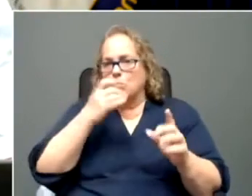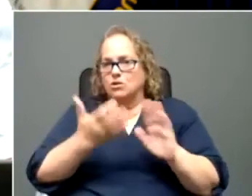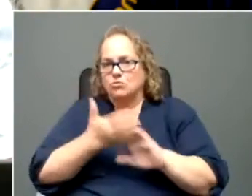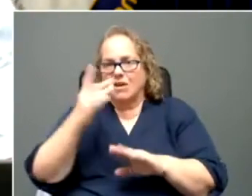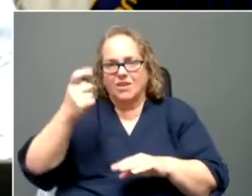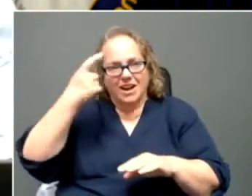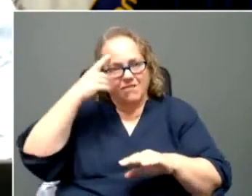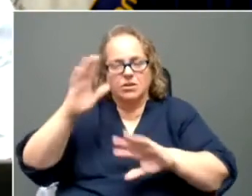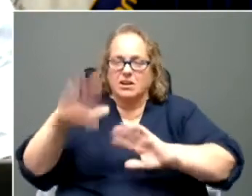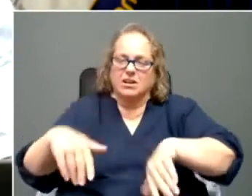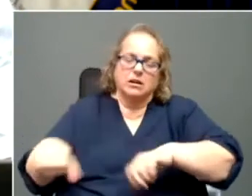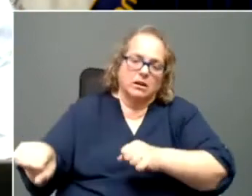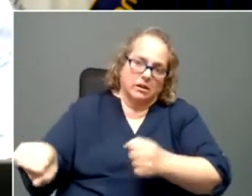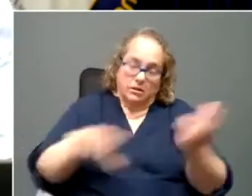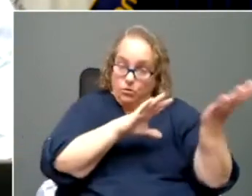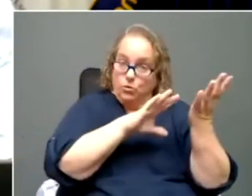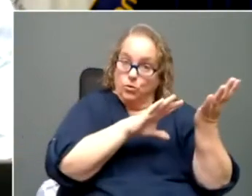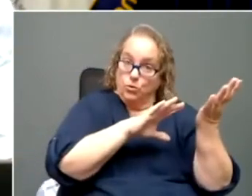goofiness, which,